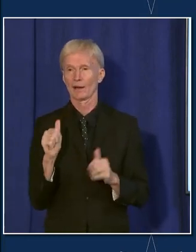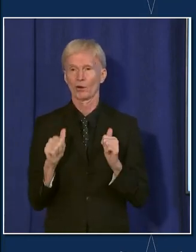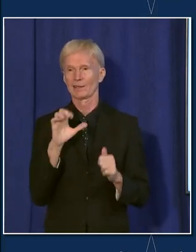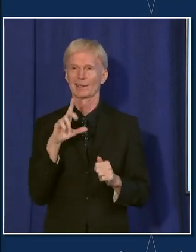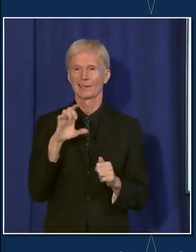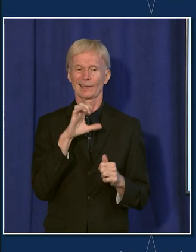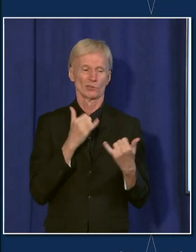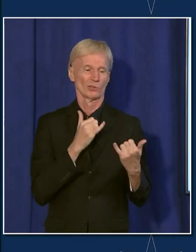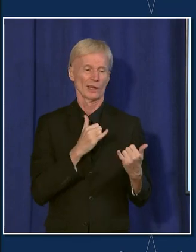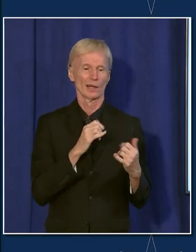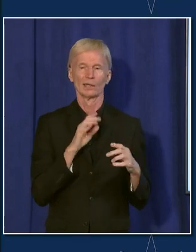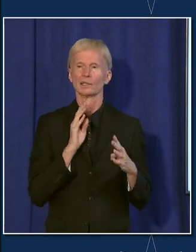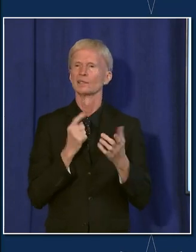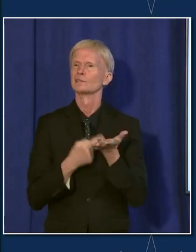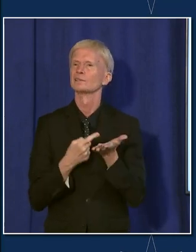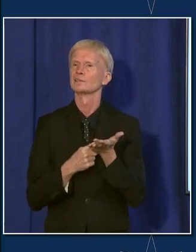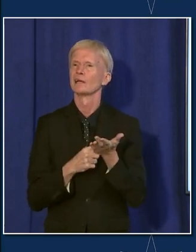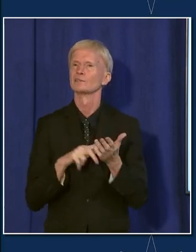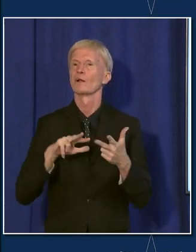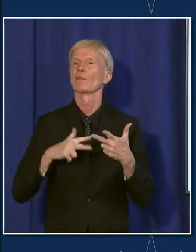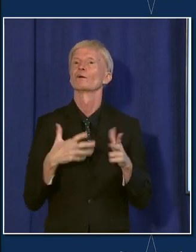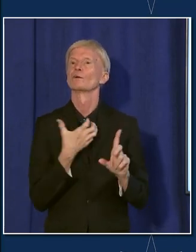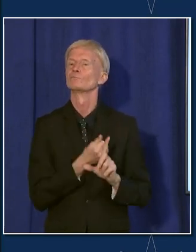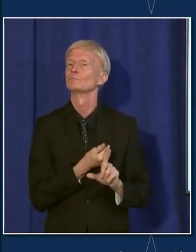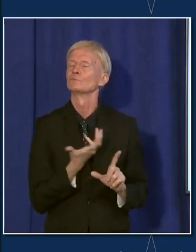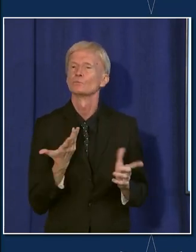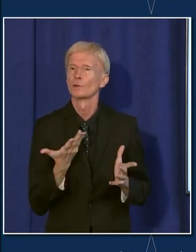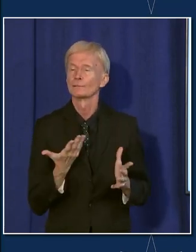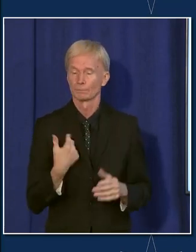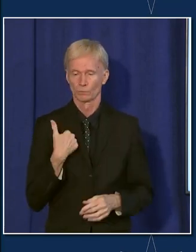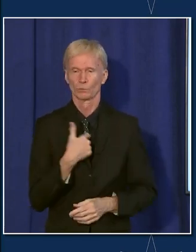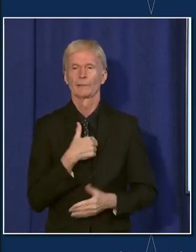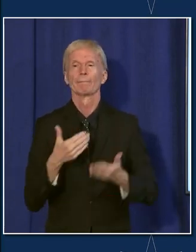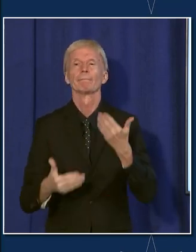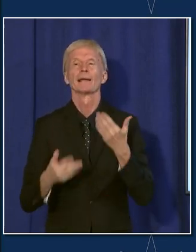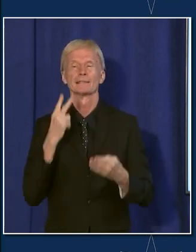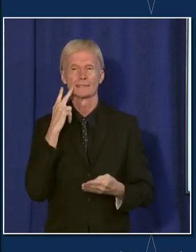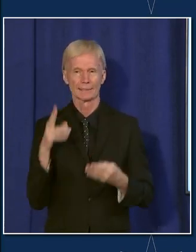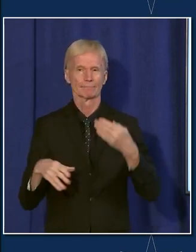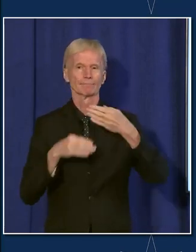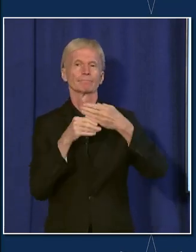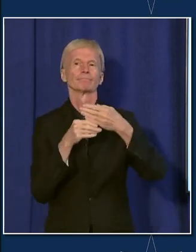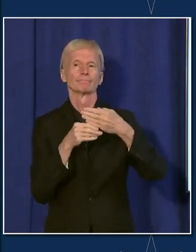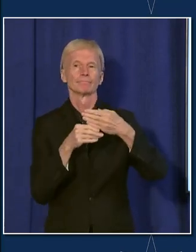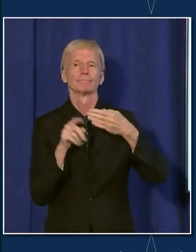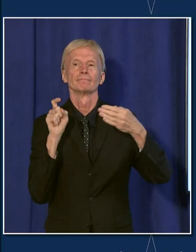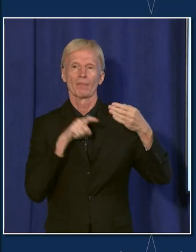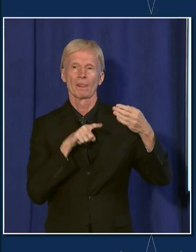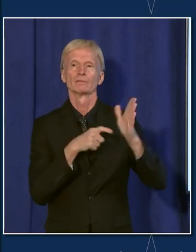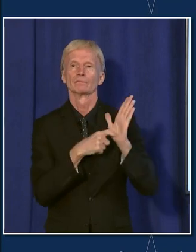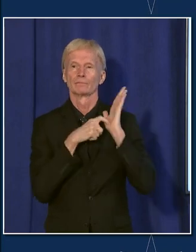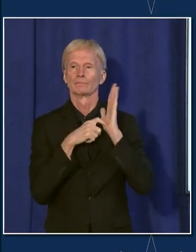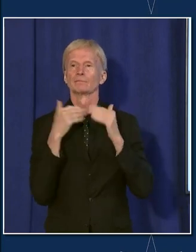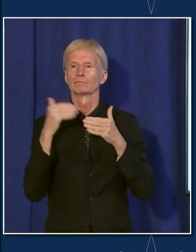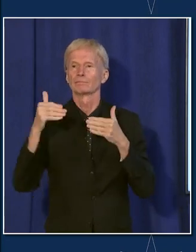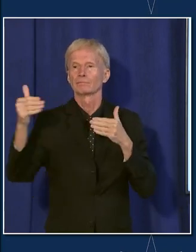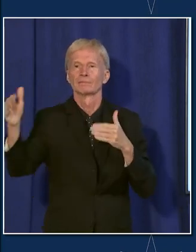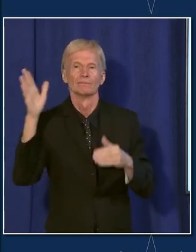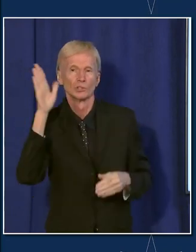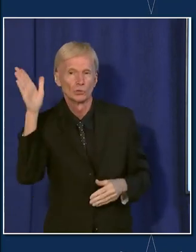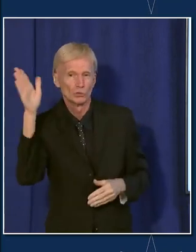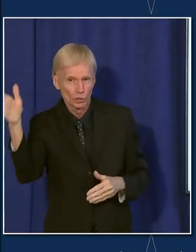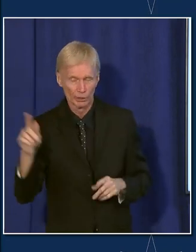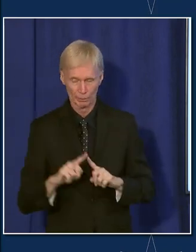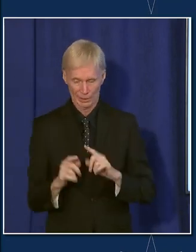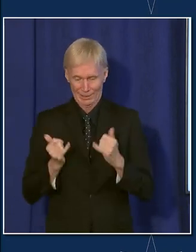guidance today around boosters. And I think we may see additional boosters coming down the line here. But at this point, you know,